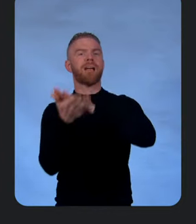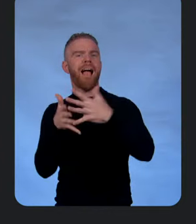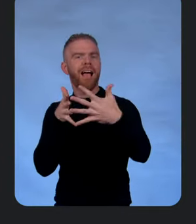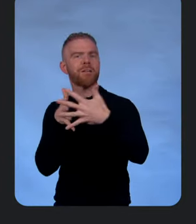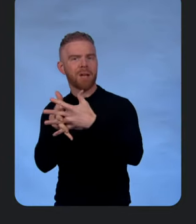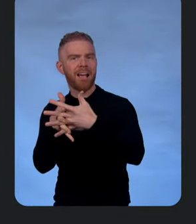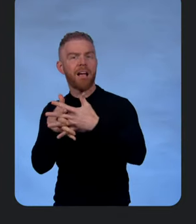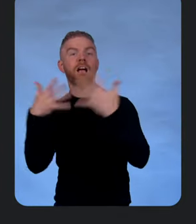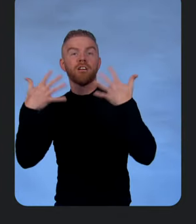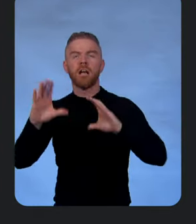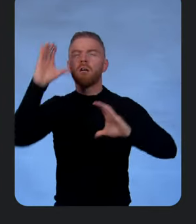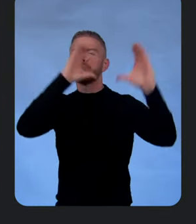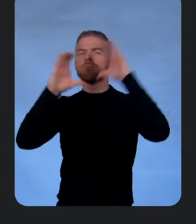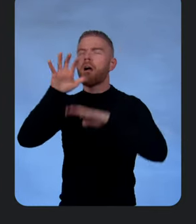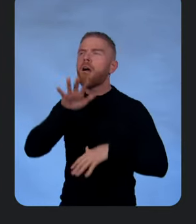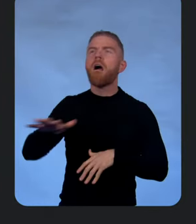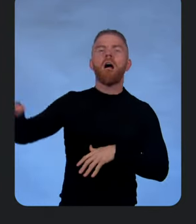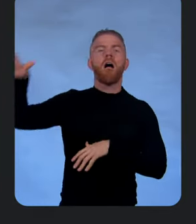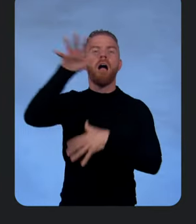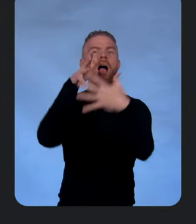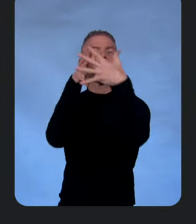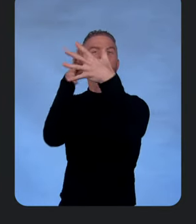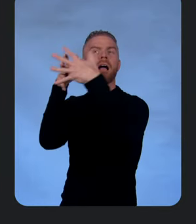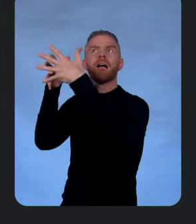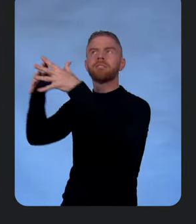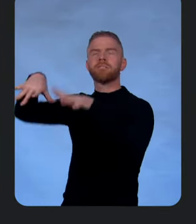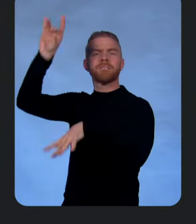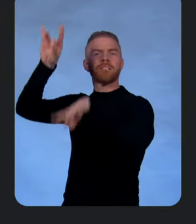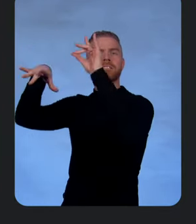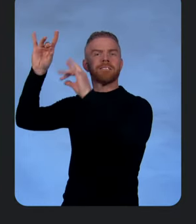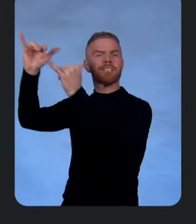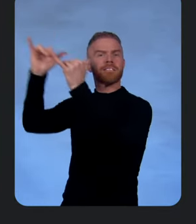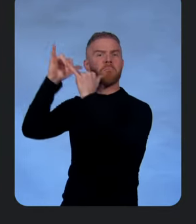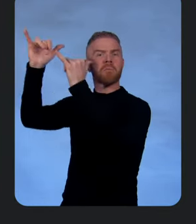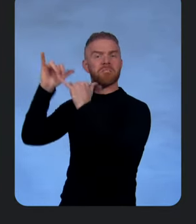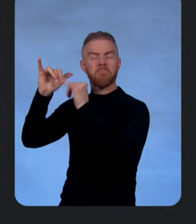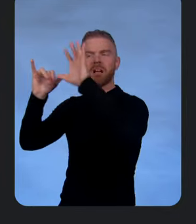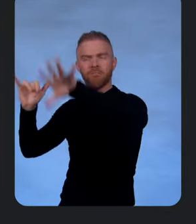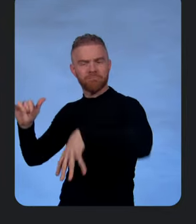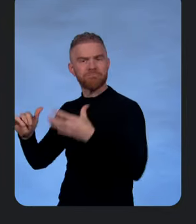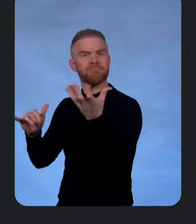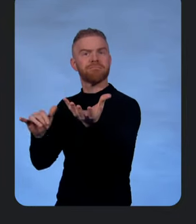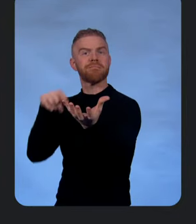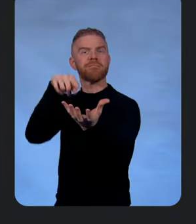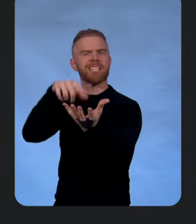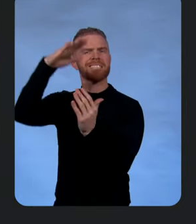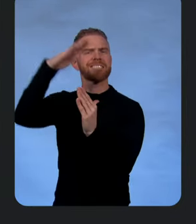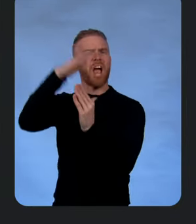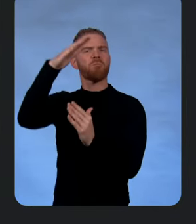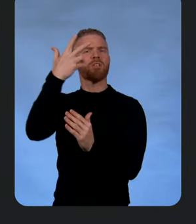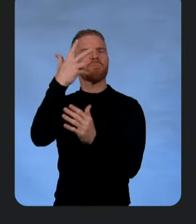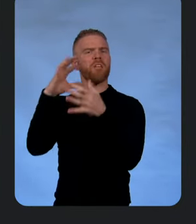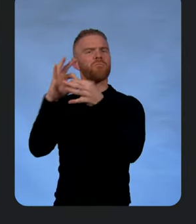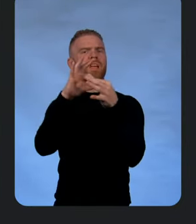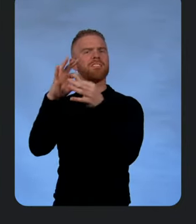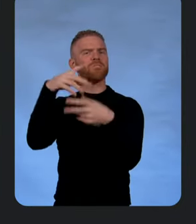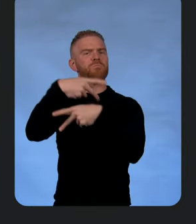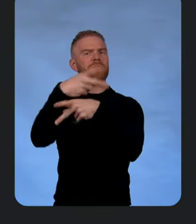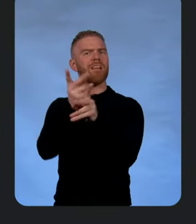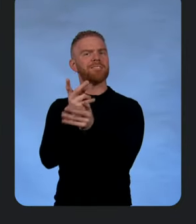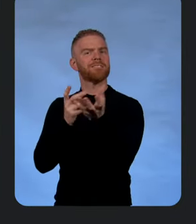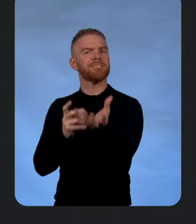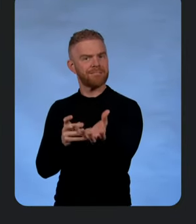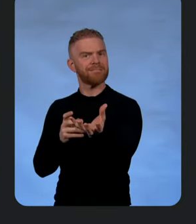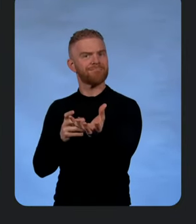Then it searches all of the embeddings in the database to find similarities. And lastly, it